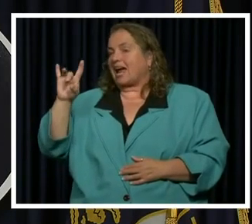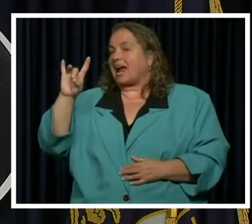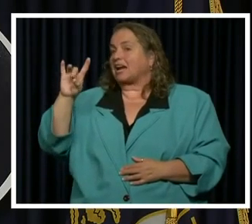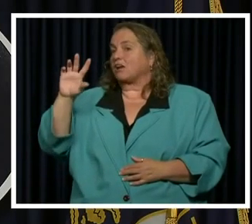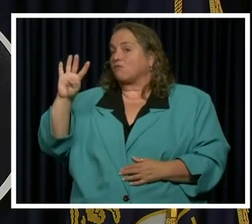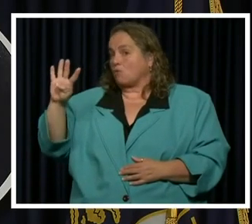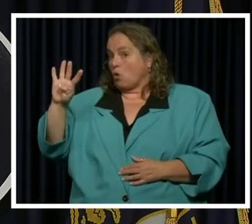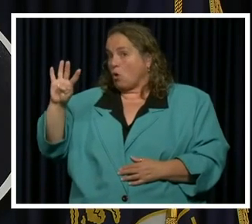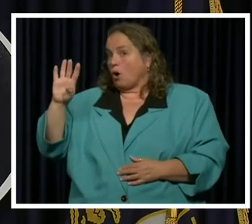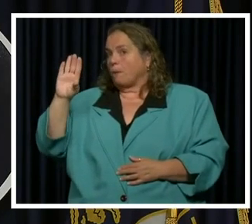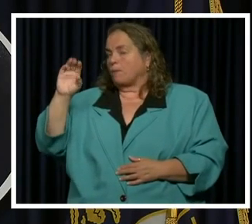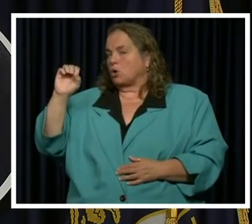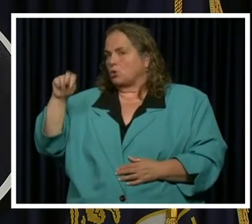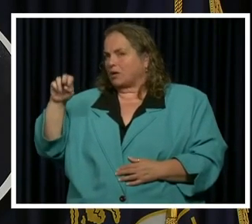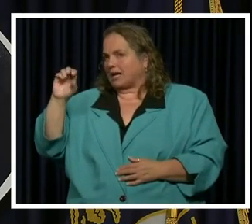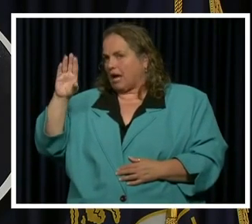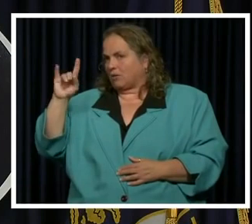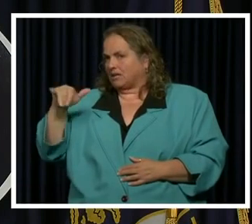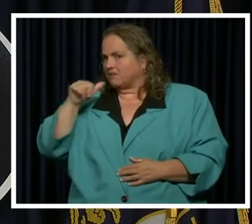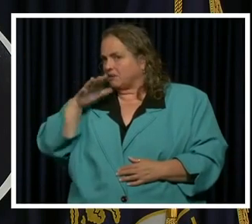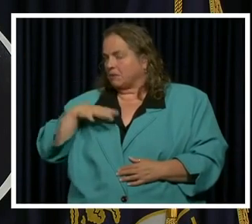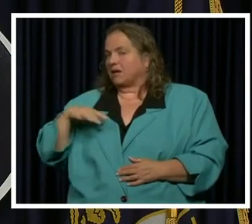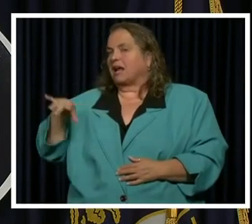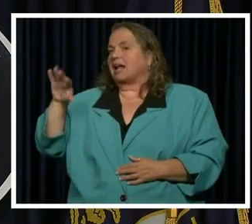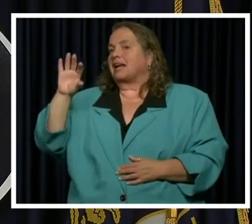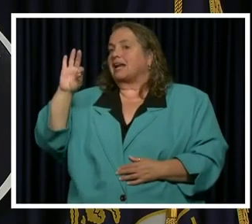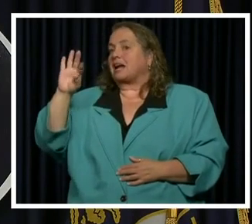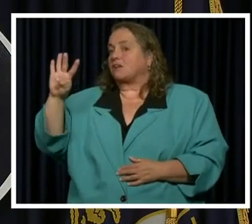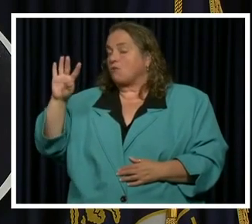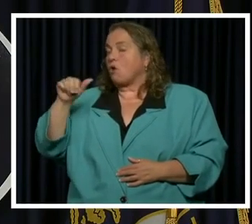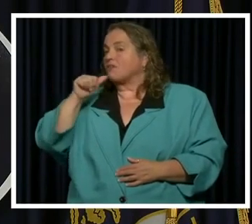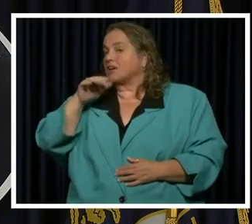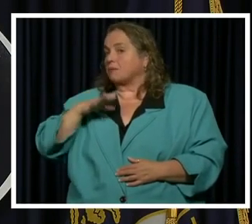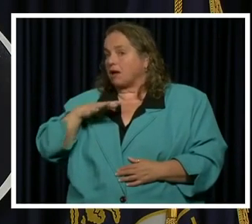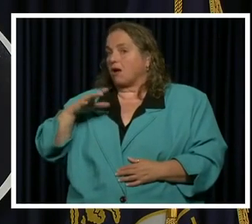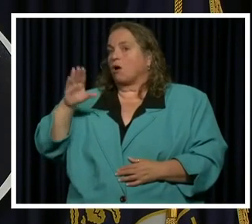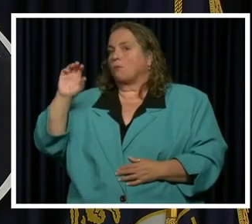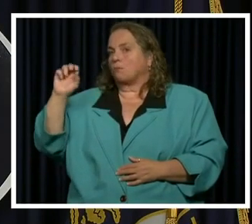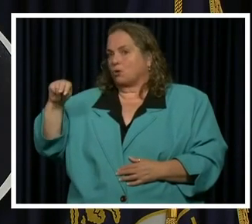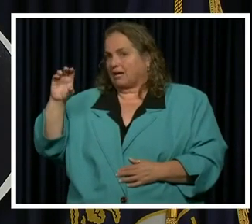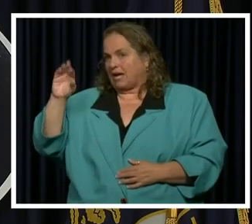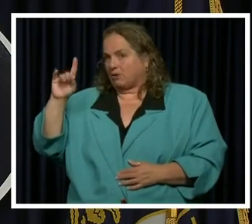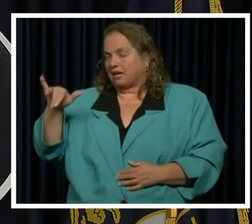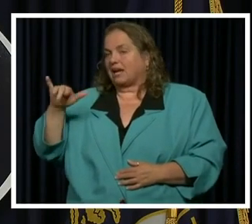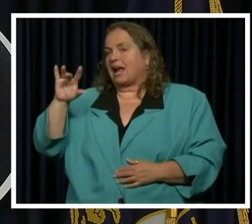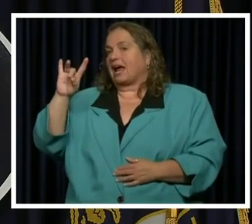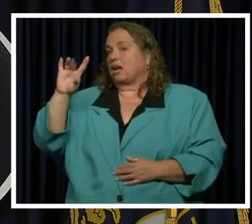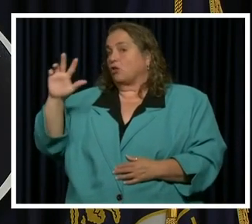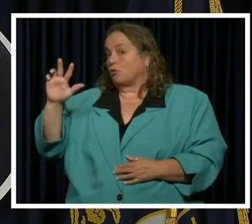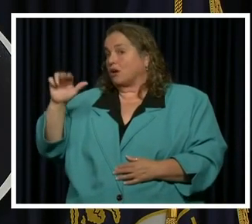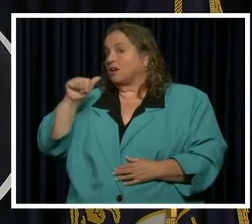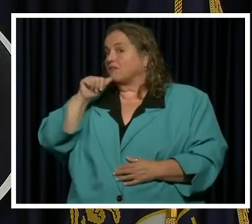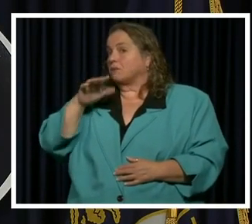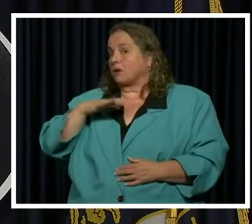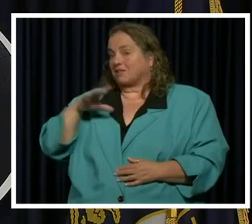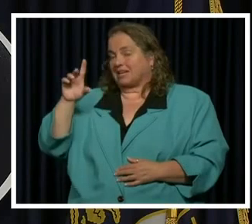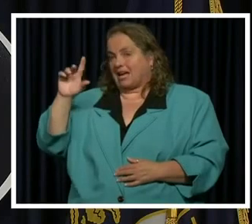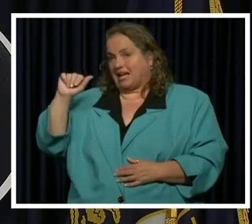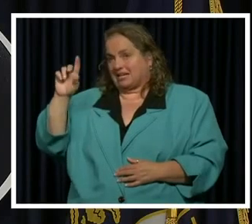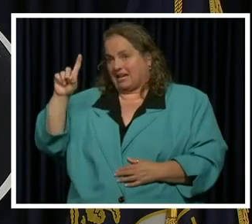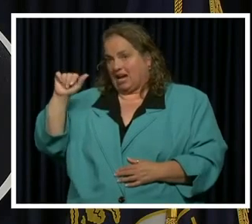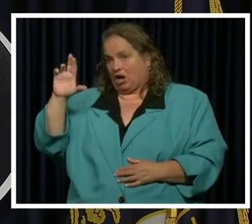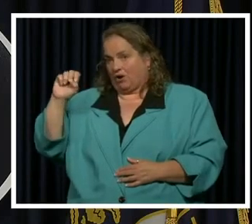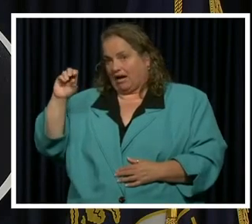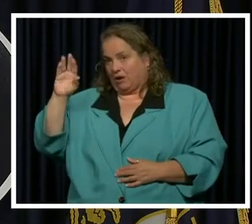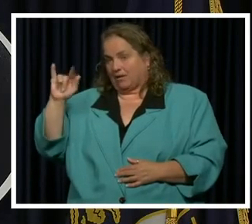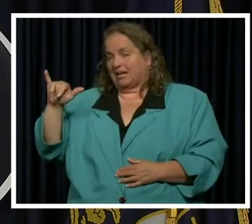County 93 year old female from Boone County 83 year old male from Adair County 76 year old female